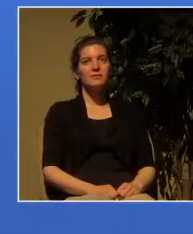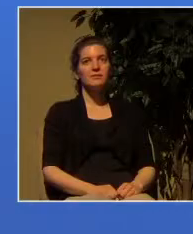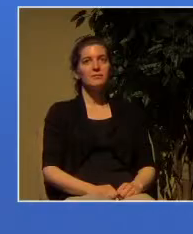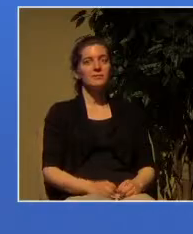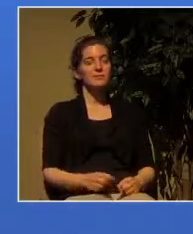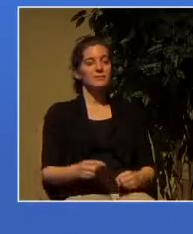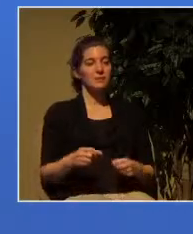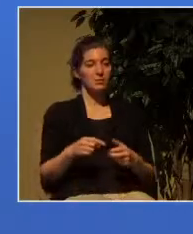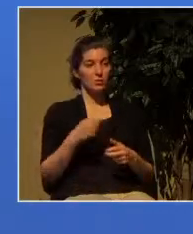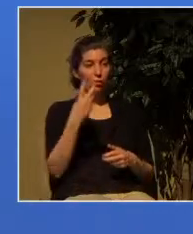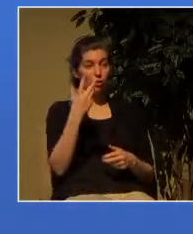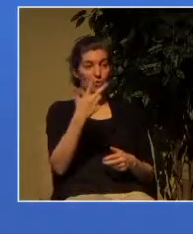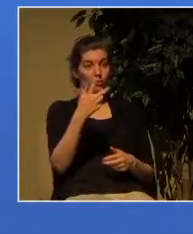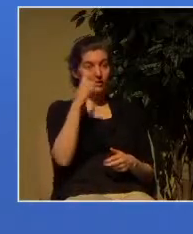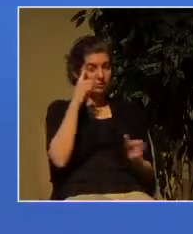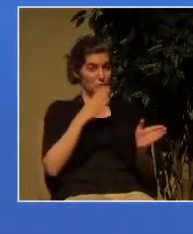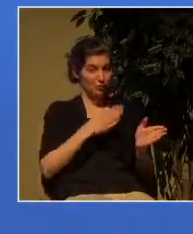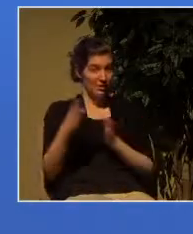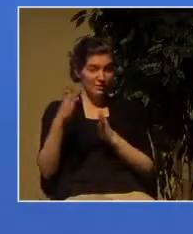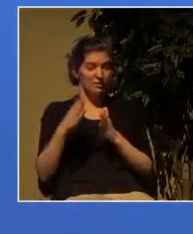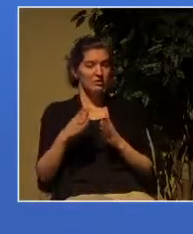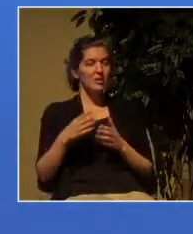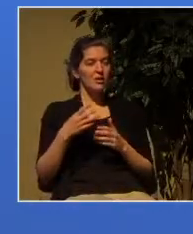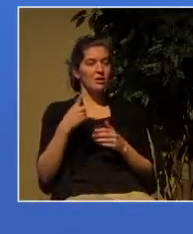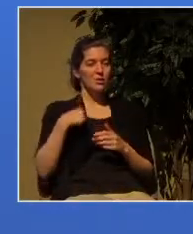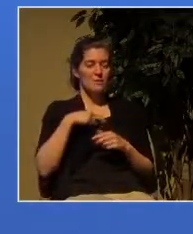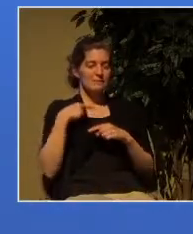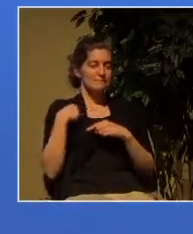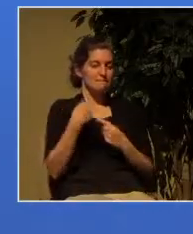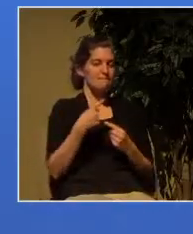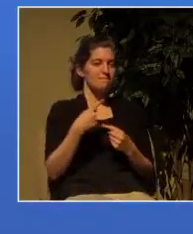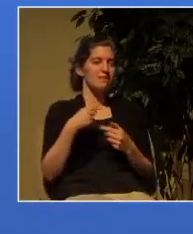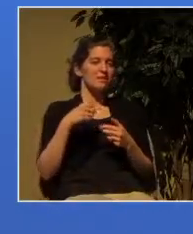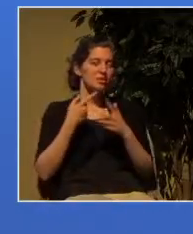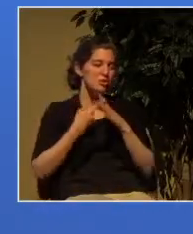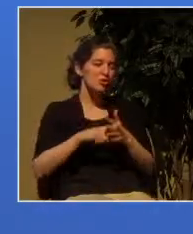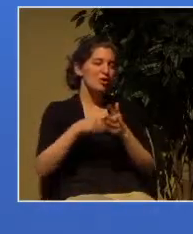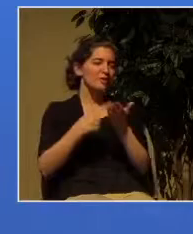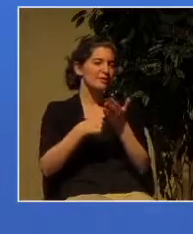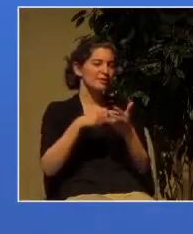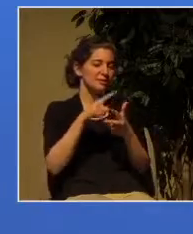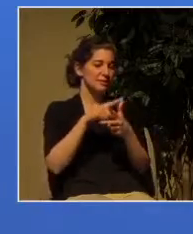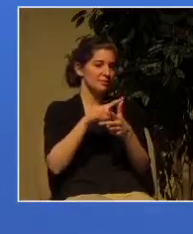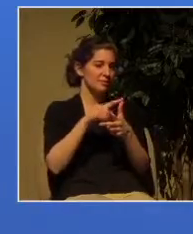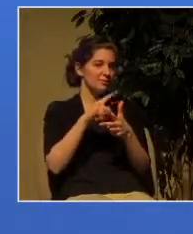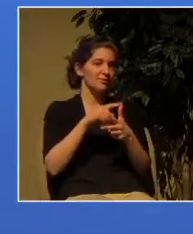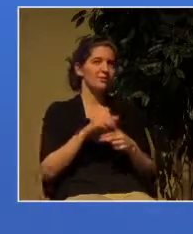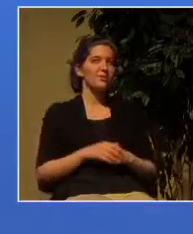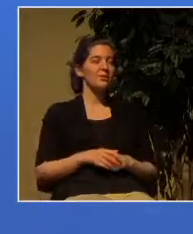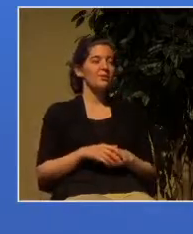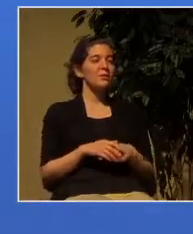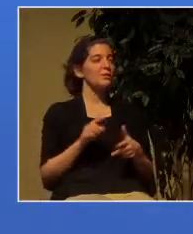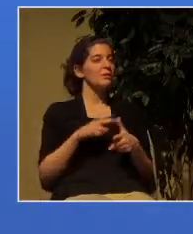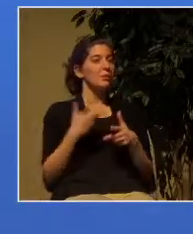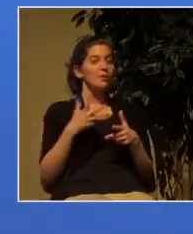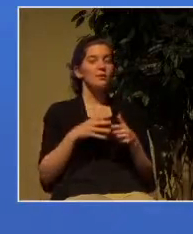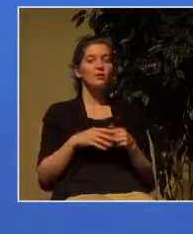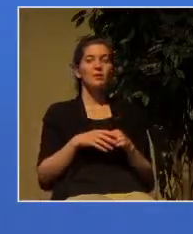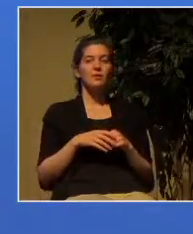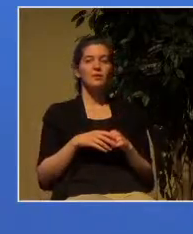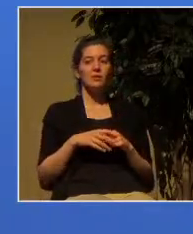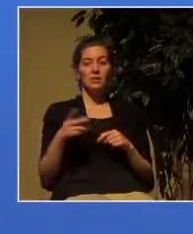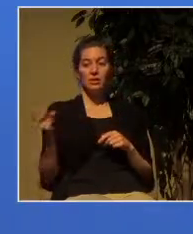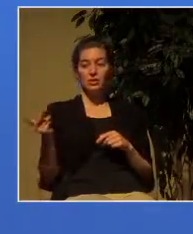look at the first of them and that is this he gives a very realistic picture of